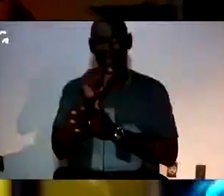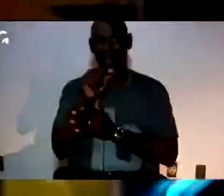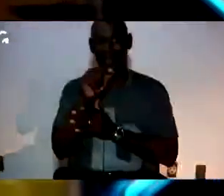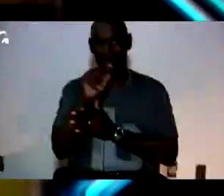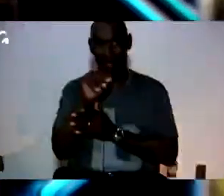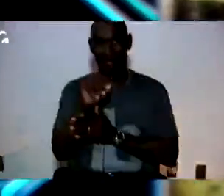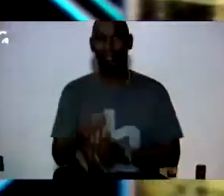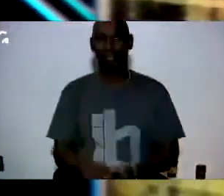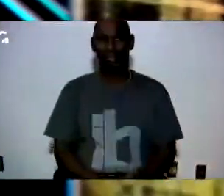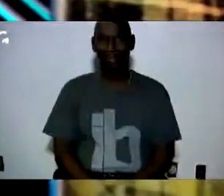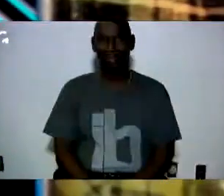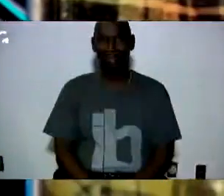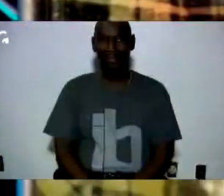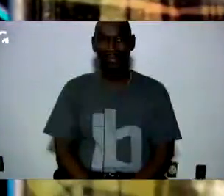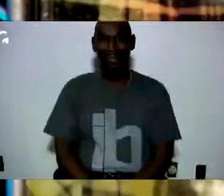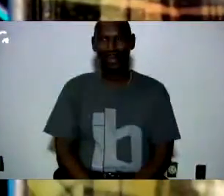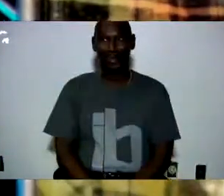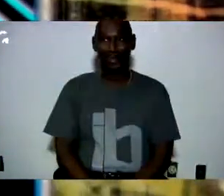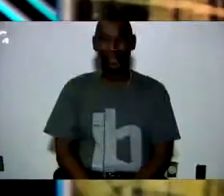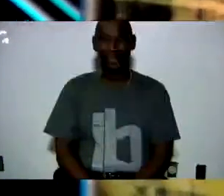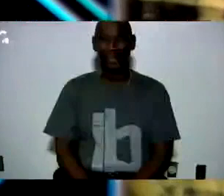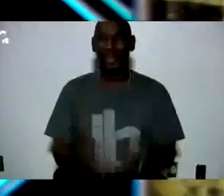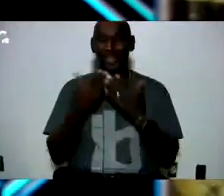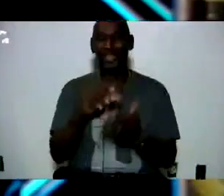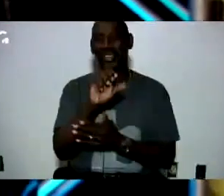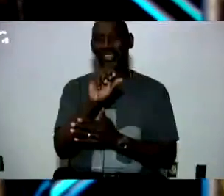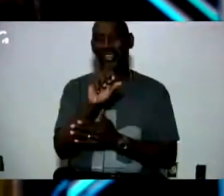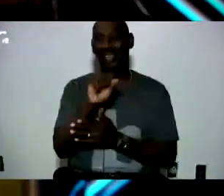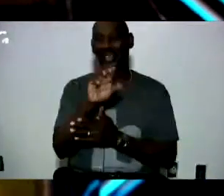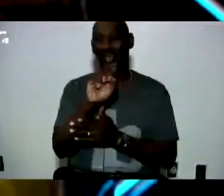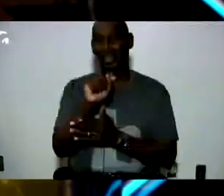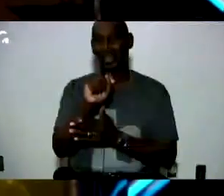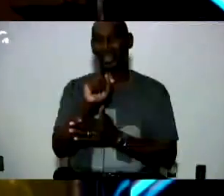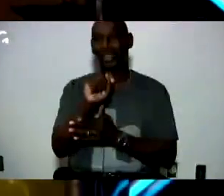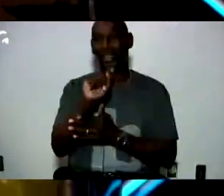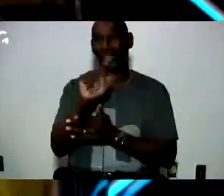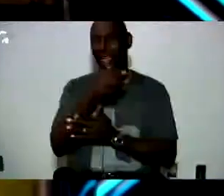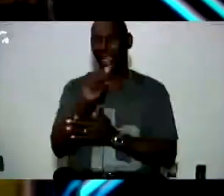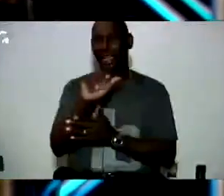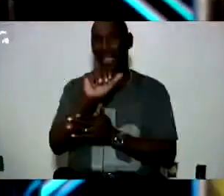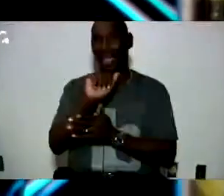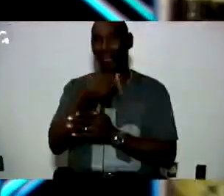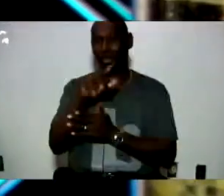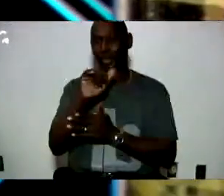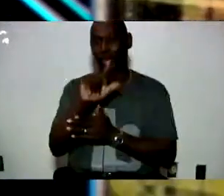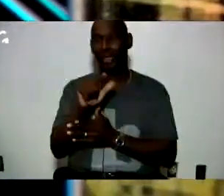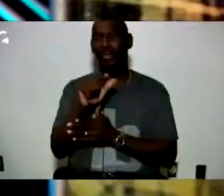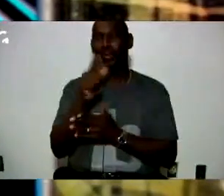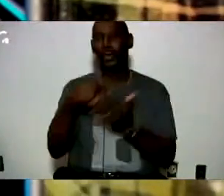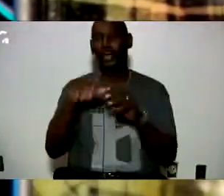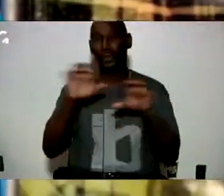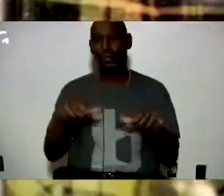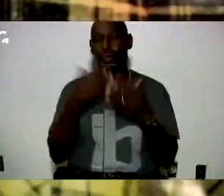Thank you so much. I also want to thank Scott and April for what they do. It is phenomenal what teachers do. And